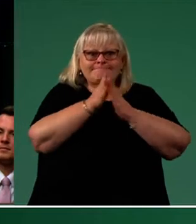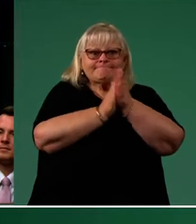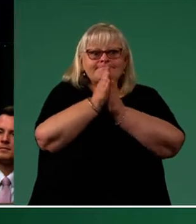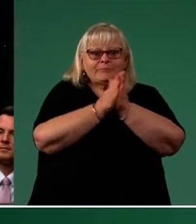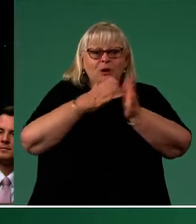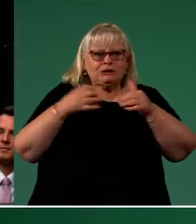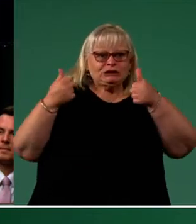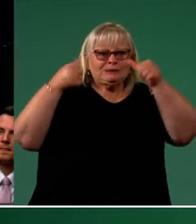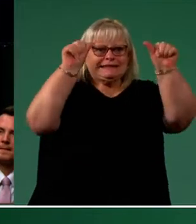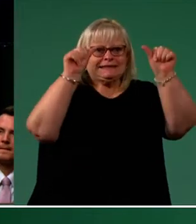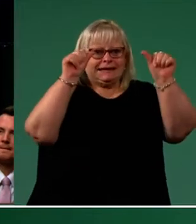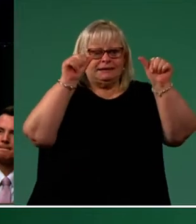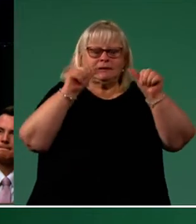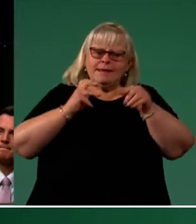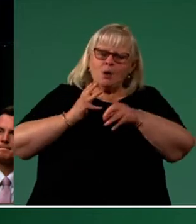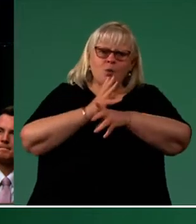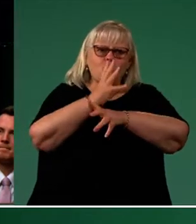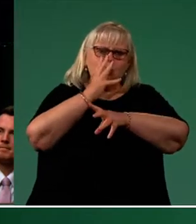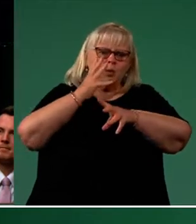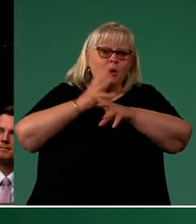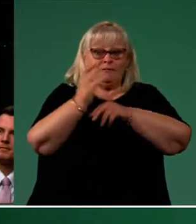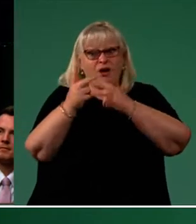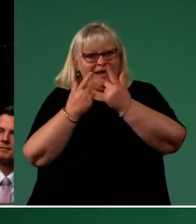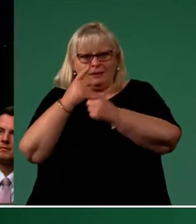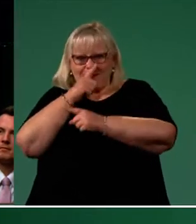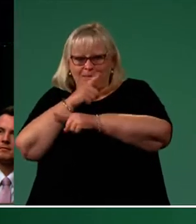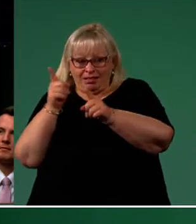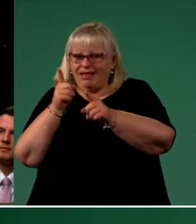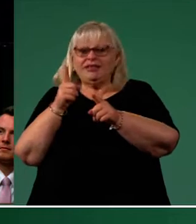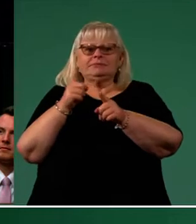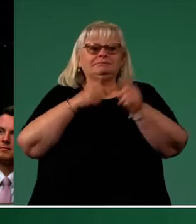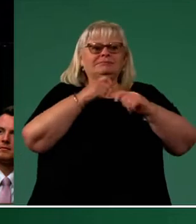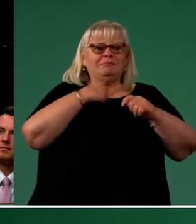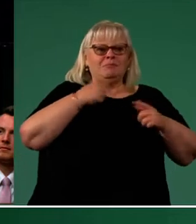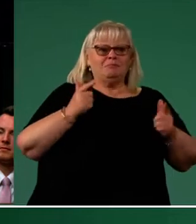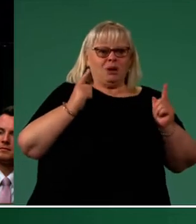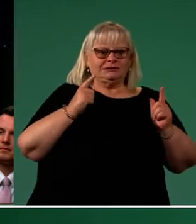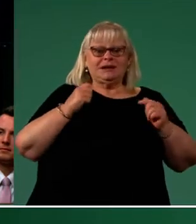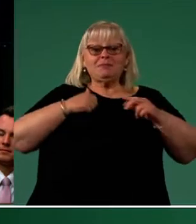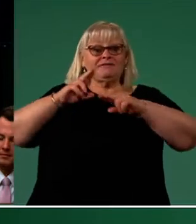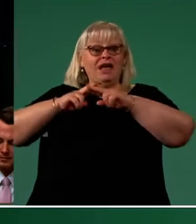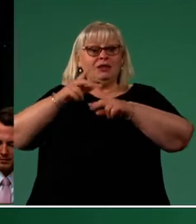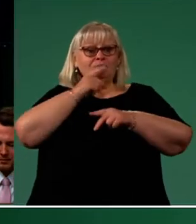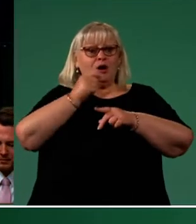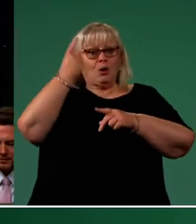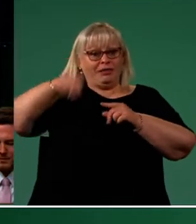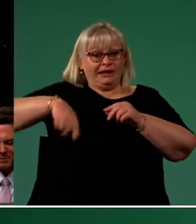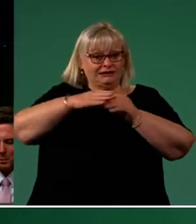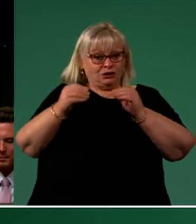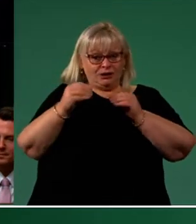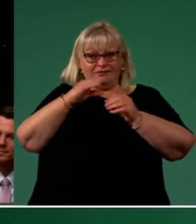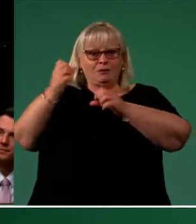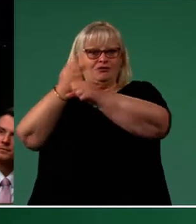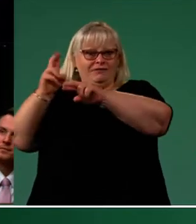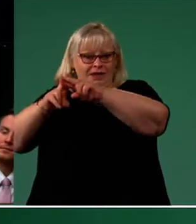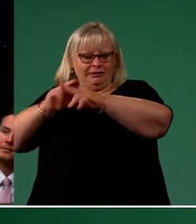They worked so hard, firstly for others, then for themselves. Dad borrowed $1,000 from my grandfather and set up a